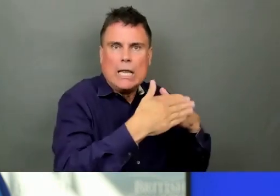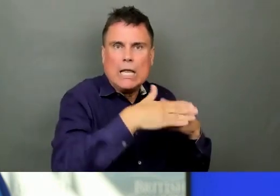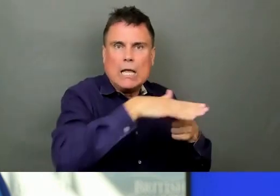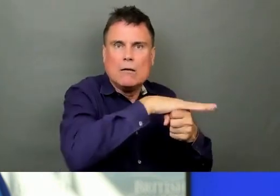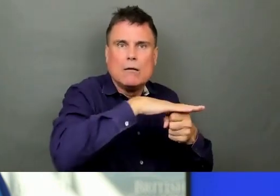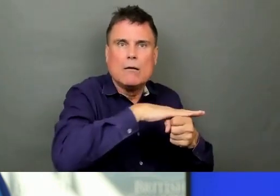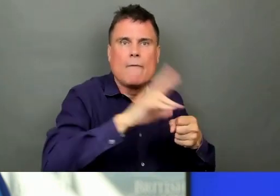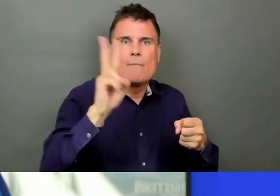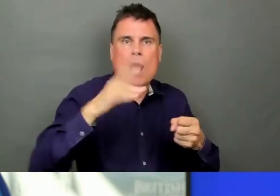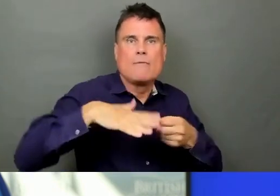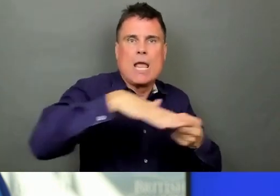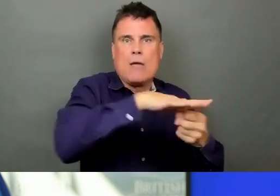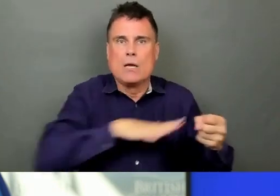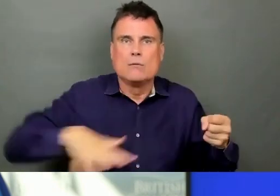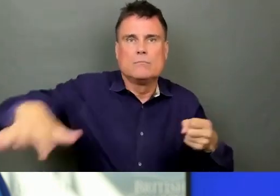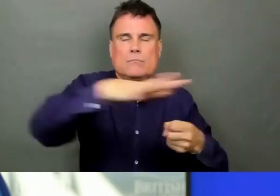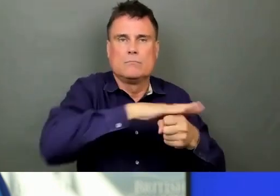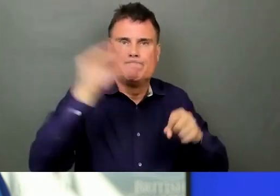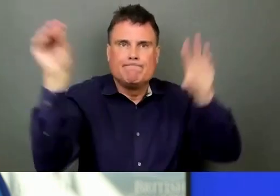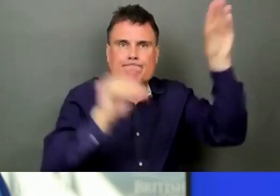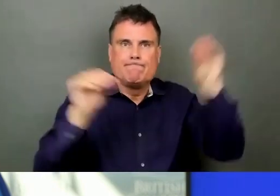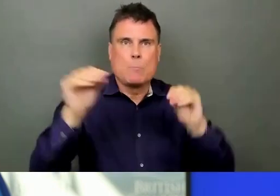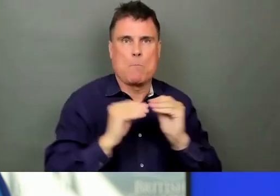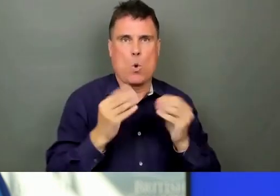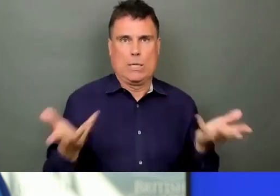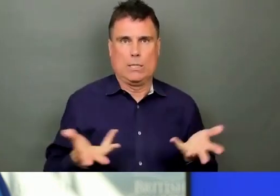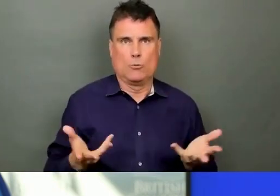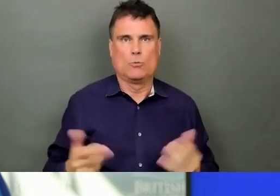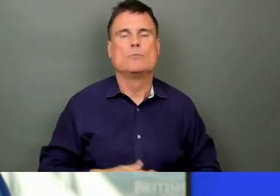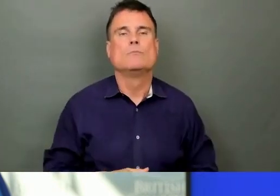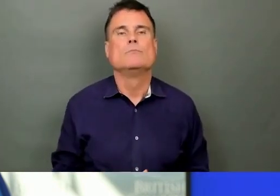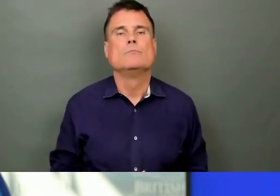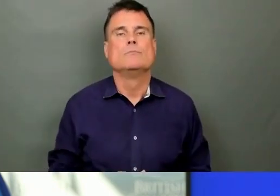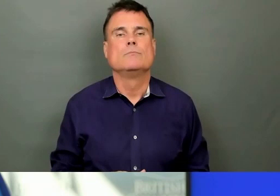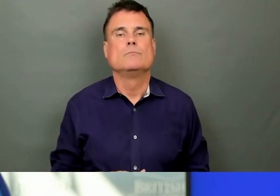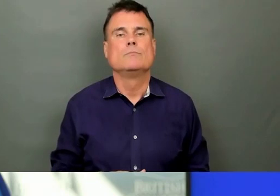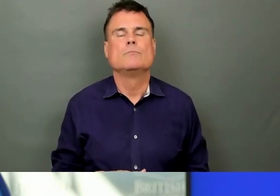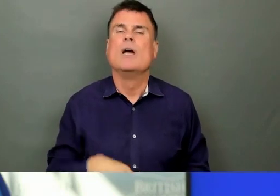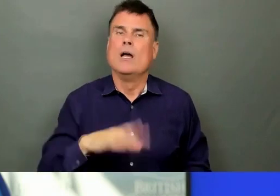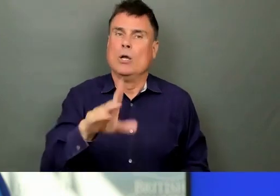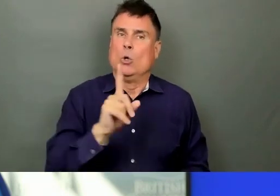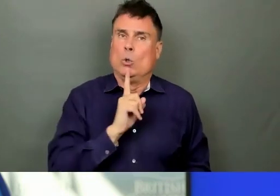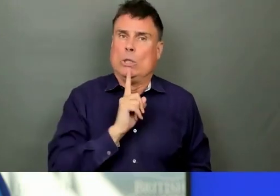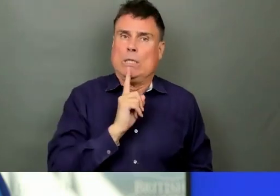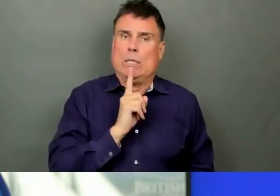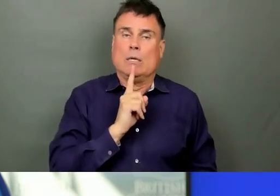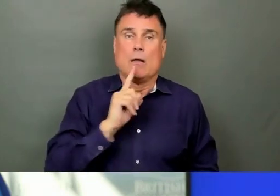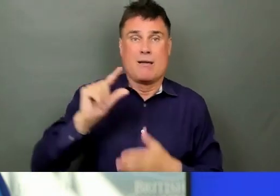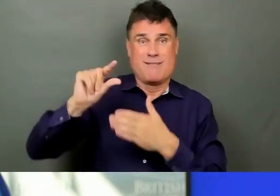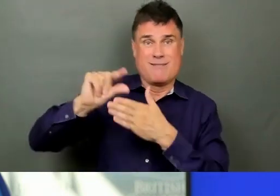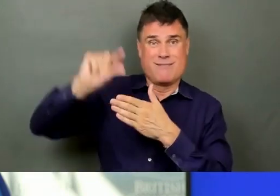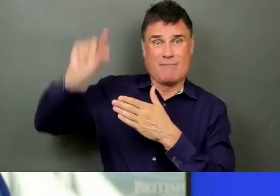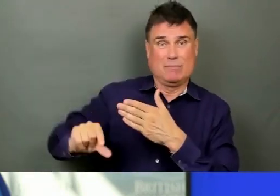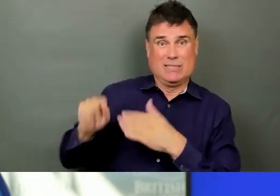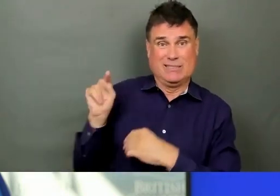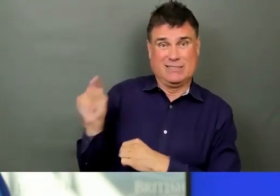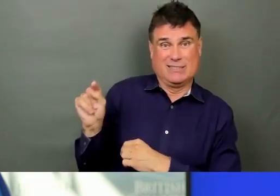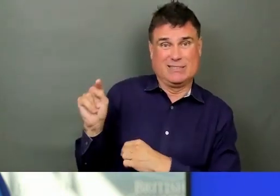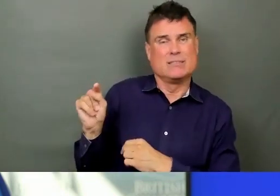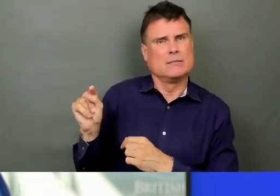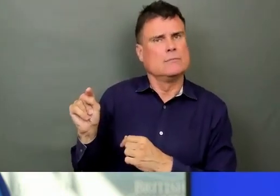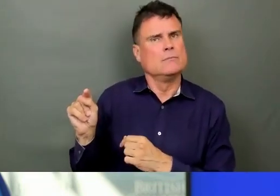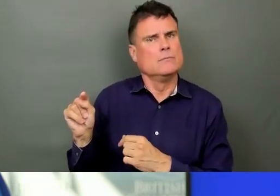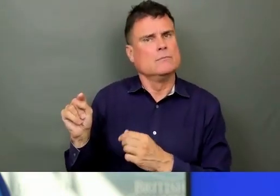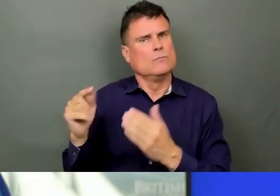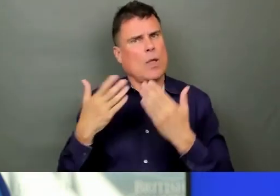exceptional work throughout the pandemic in British Columbia and who received dramatically more calls every day are prepared to take